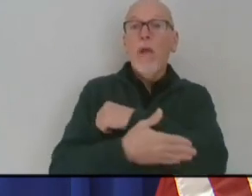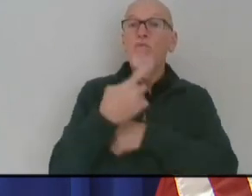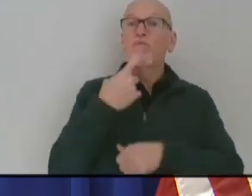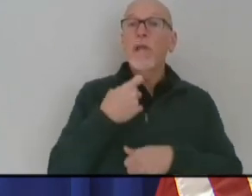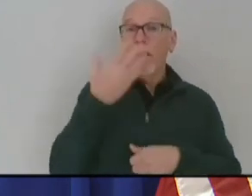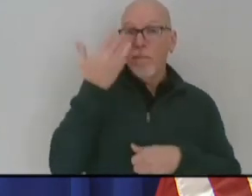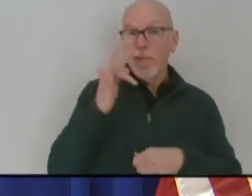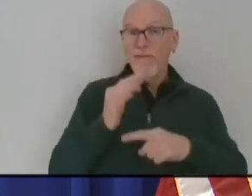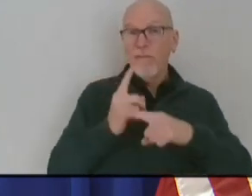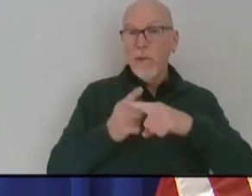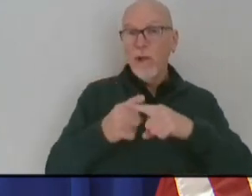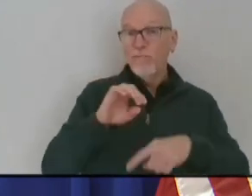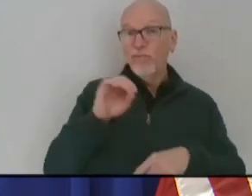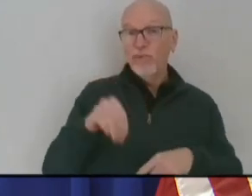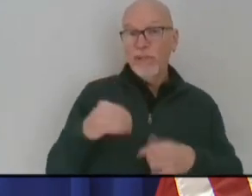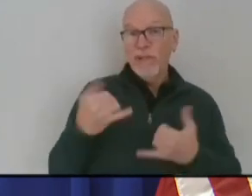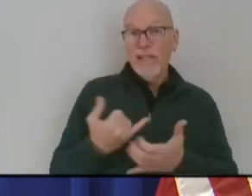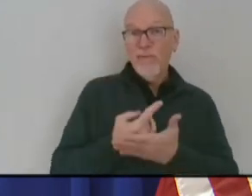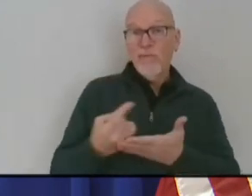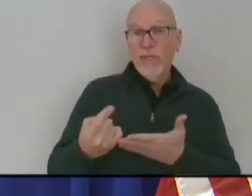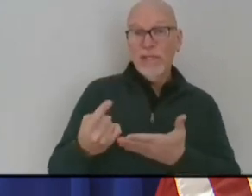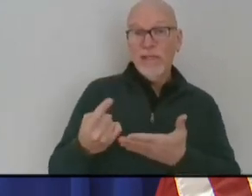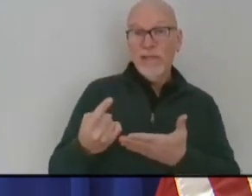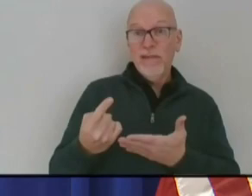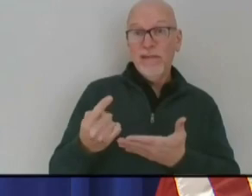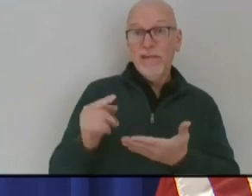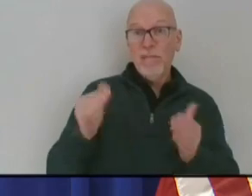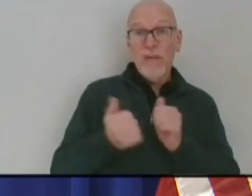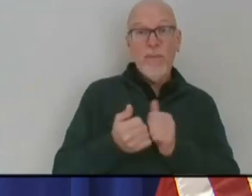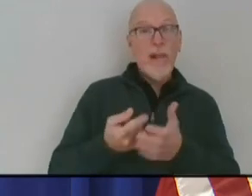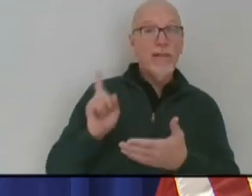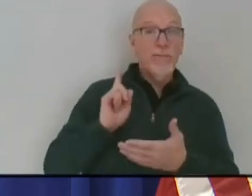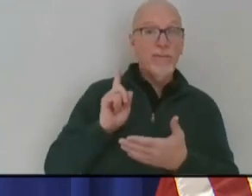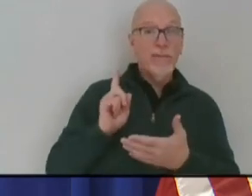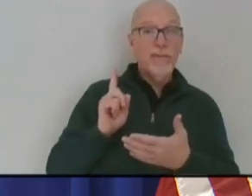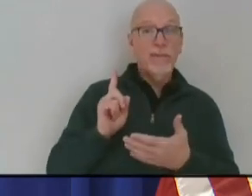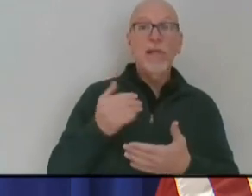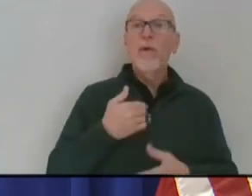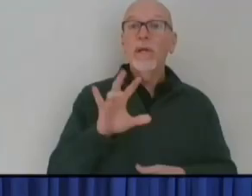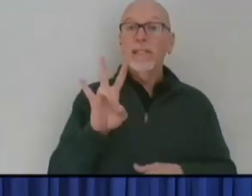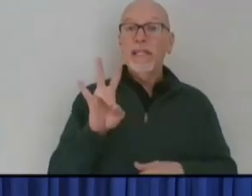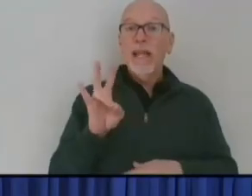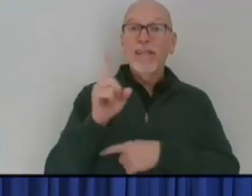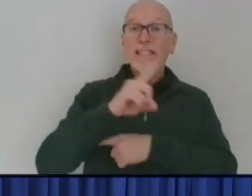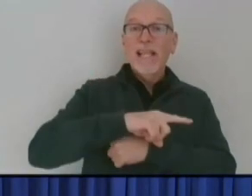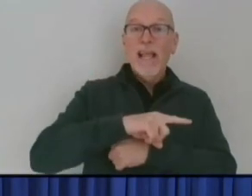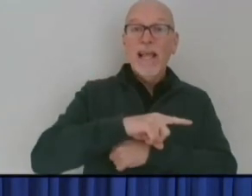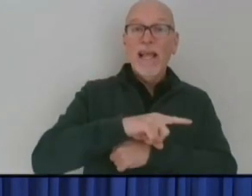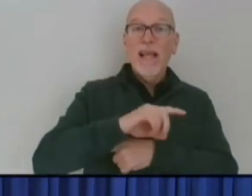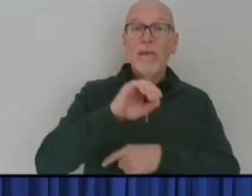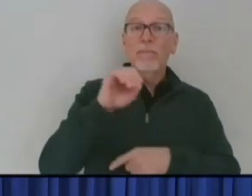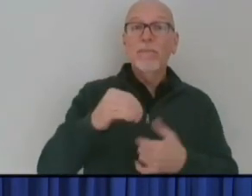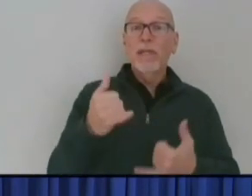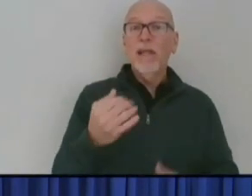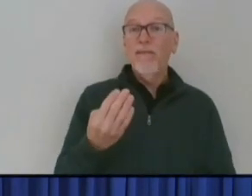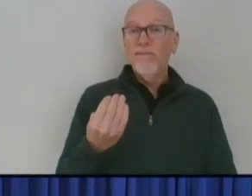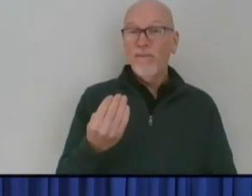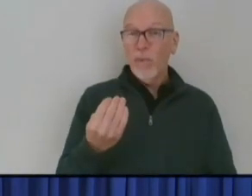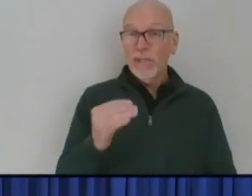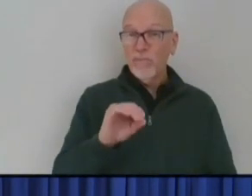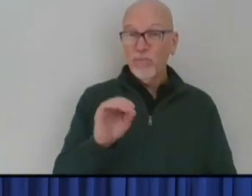levels this week than we did last week. Our seven-day rolling rate is now at 14%